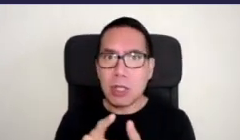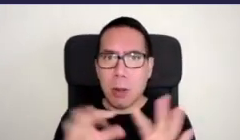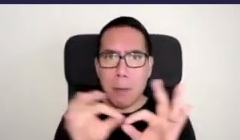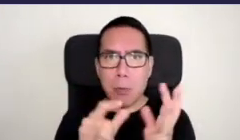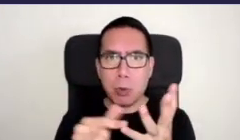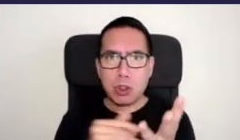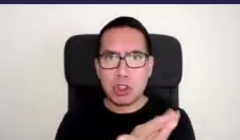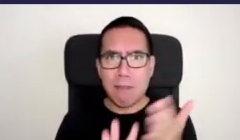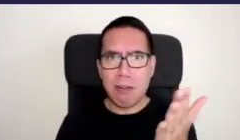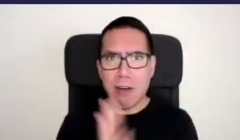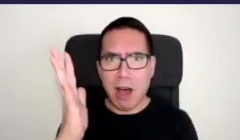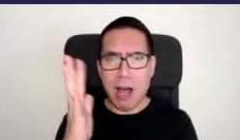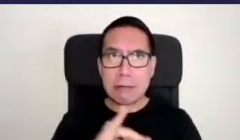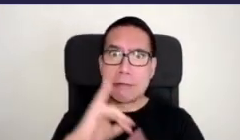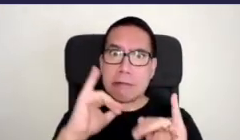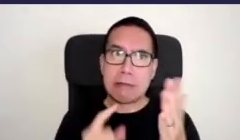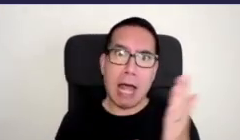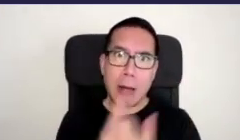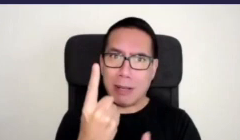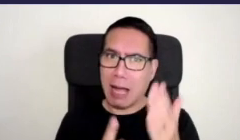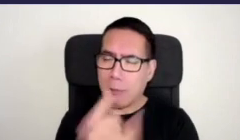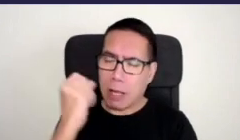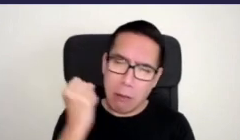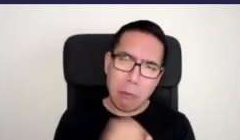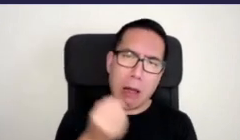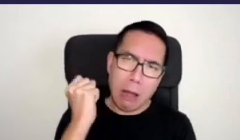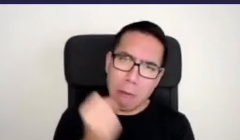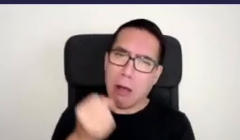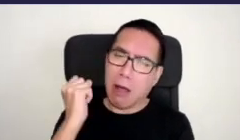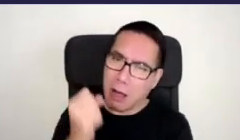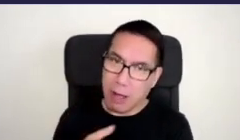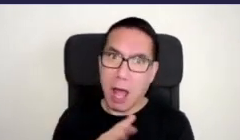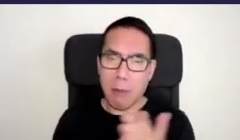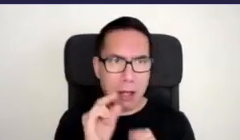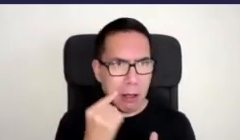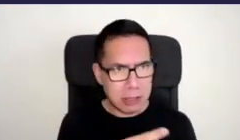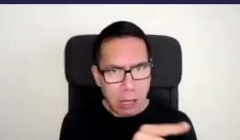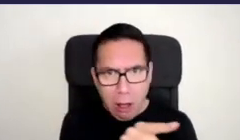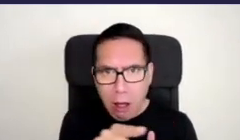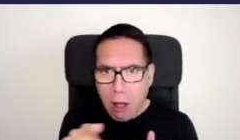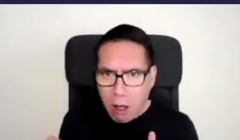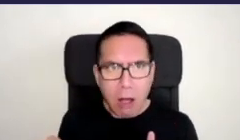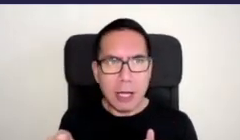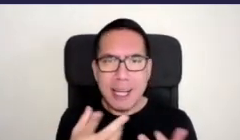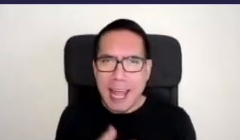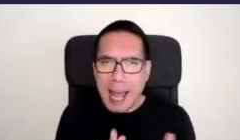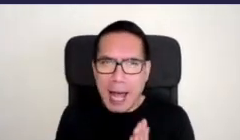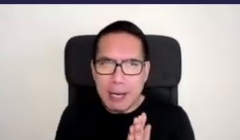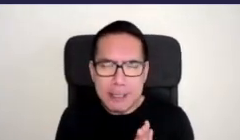this meant that I was looking at these spaces coming up in a really different way